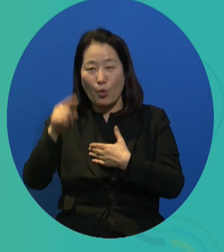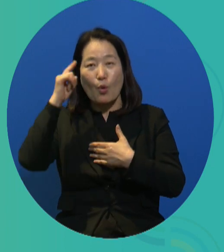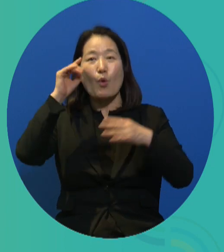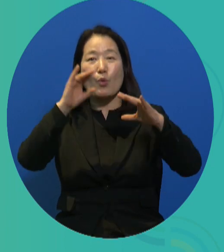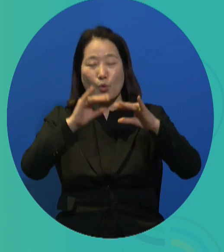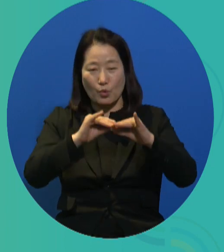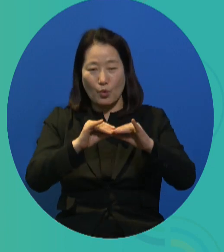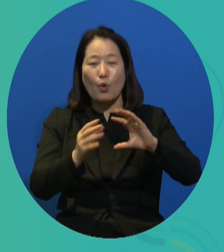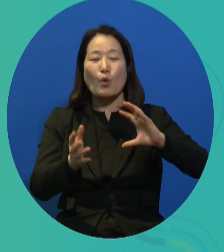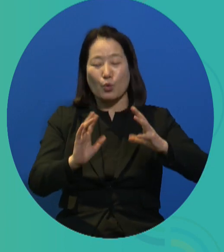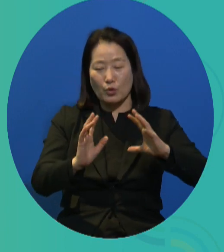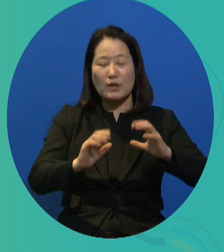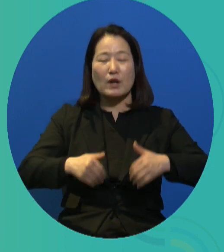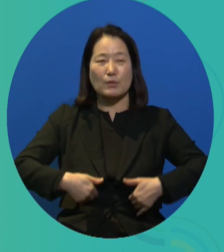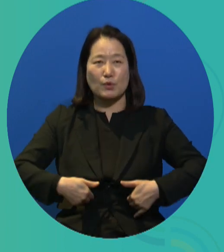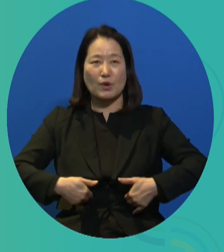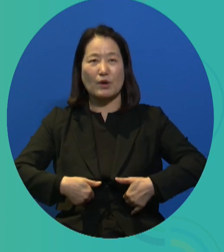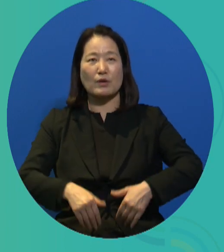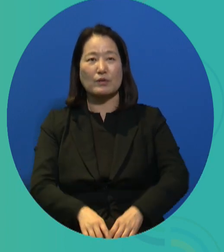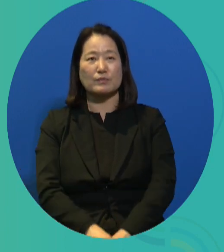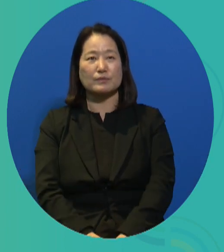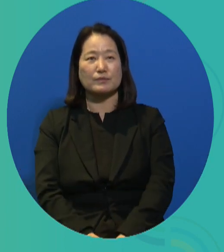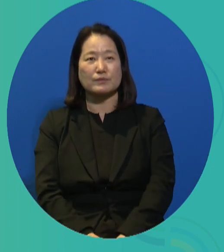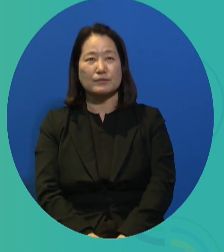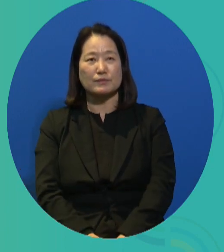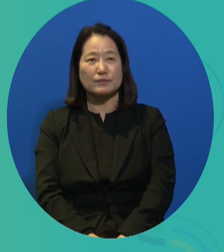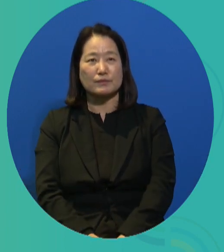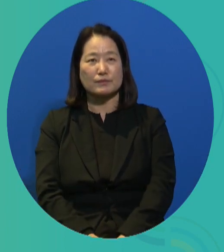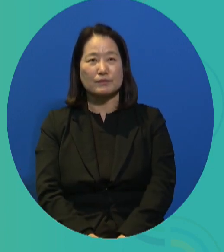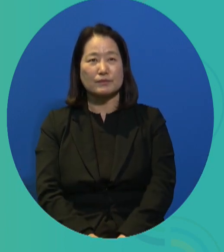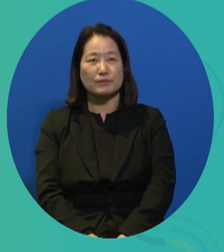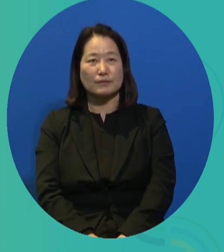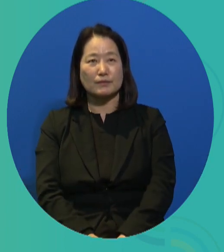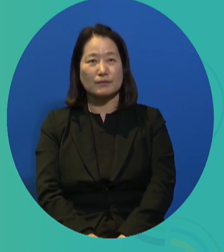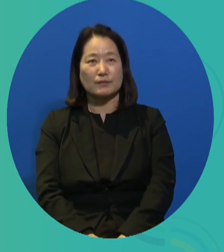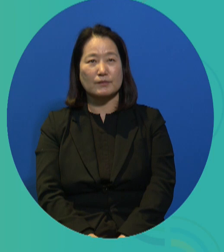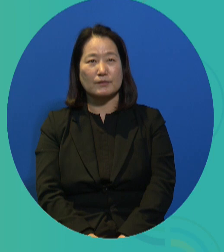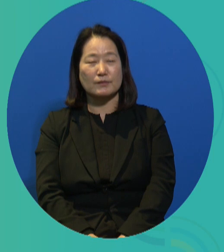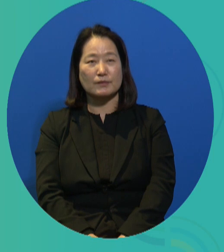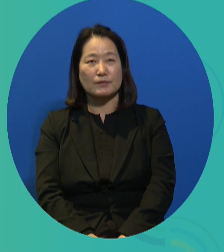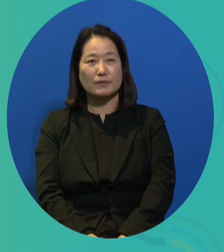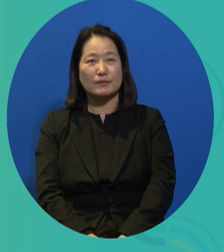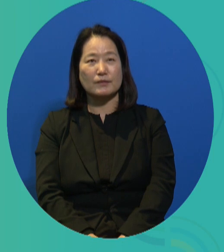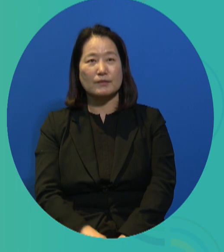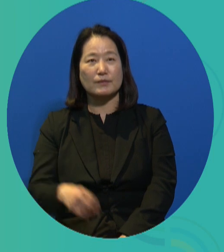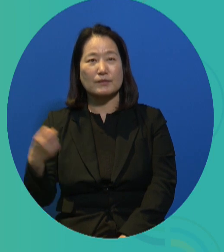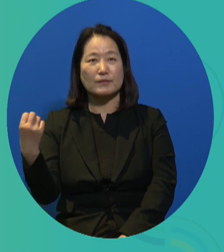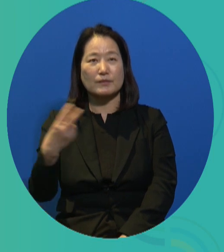with the principle, but I think that we would have to have further discussions on that.